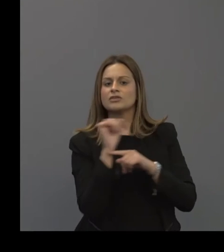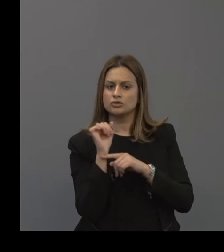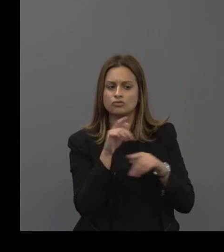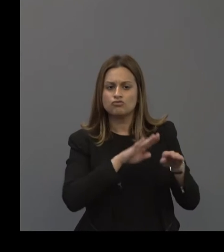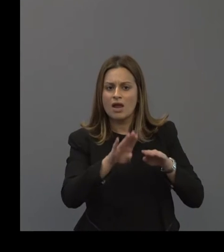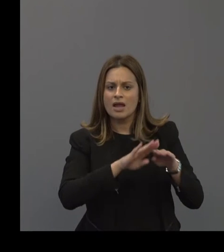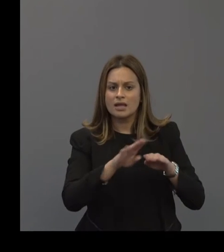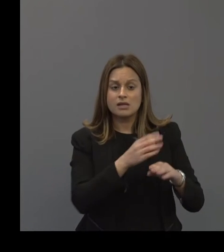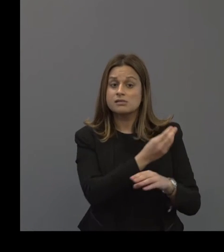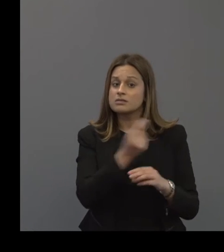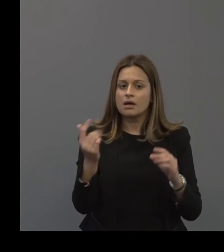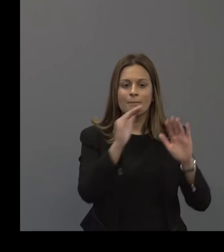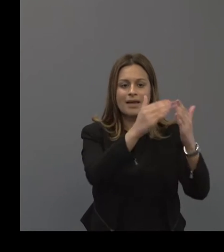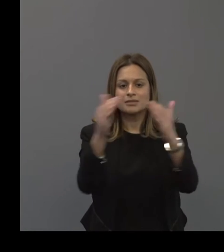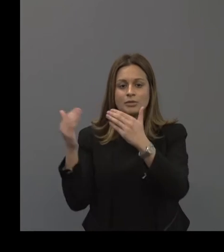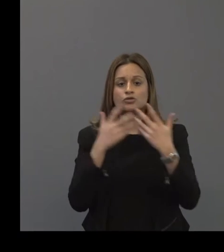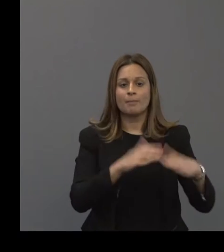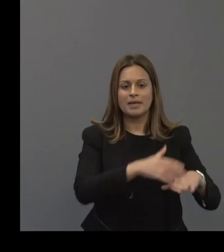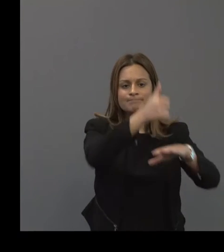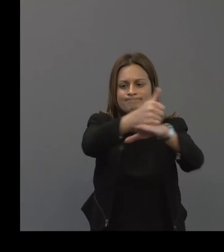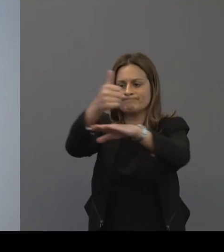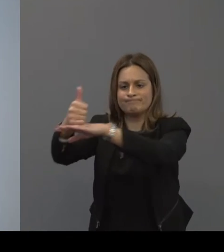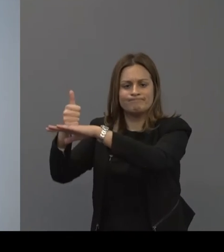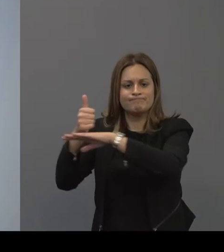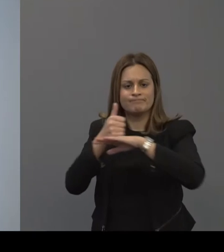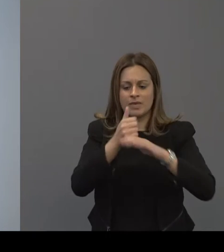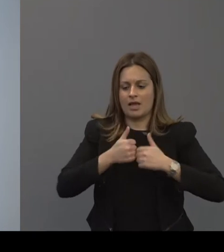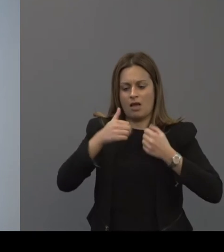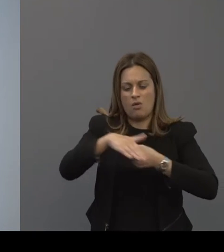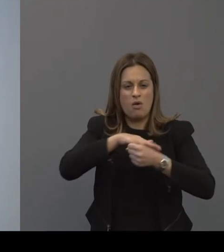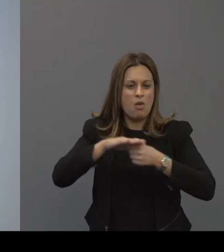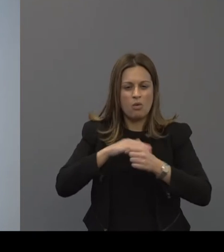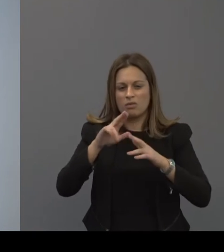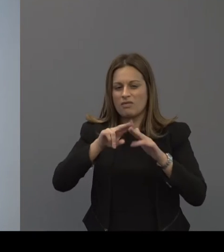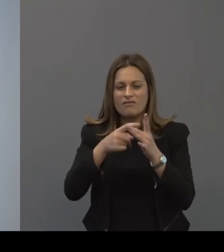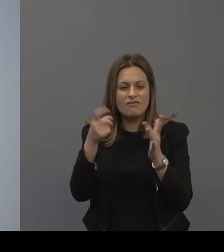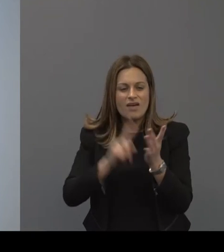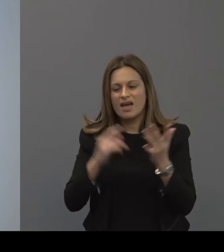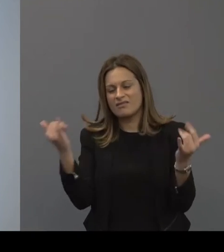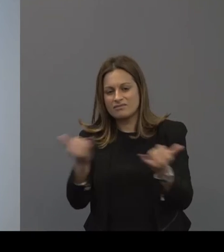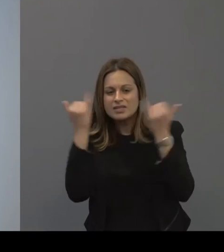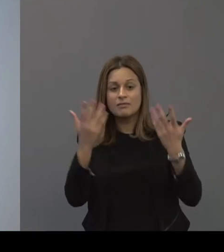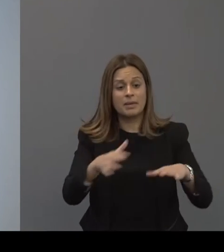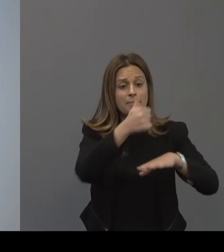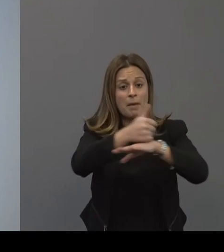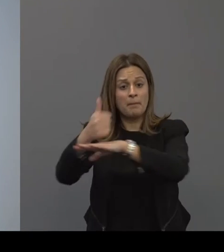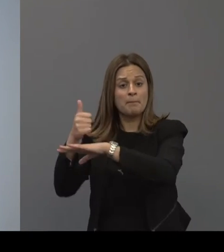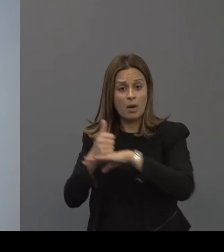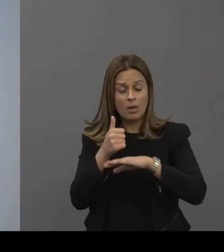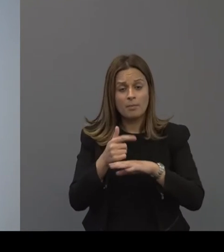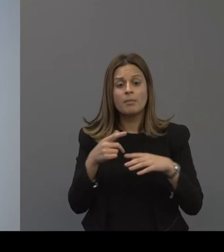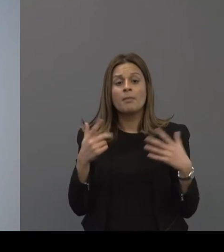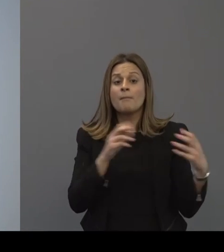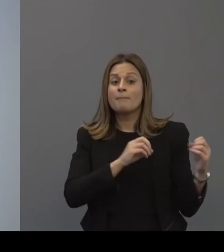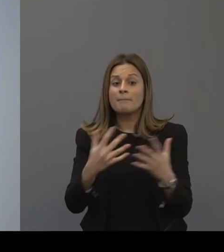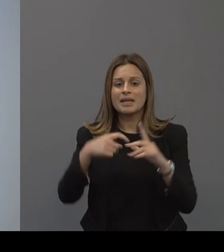Some of those exhibits were also sent out to our local fairs and festival events. The K